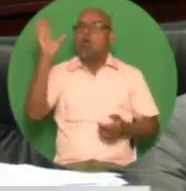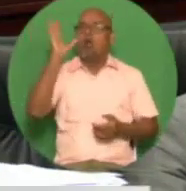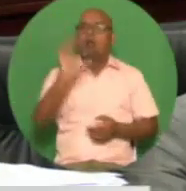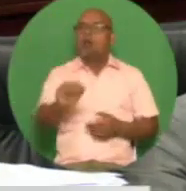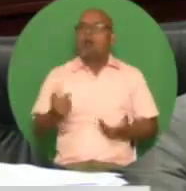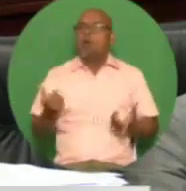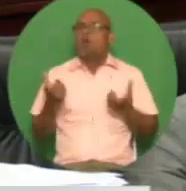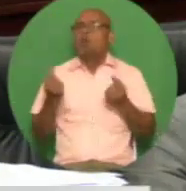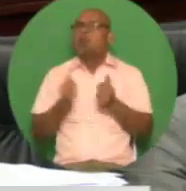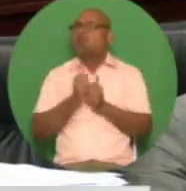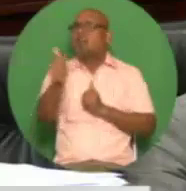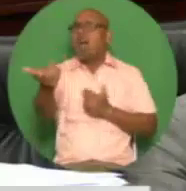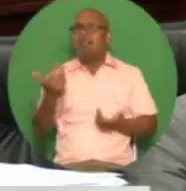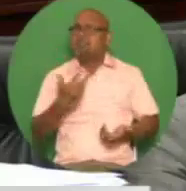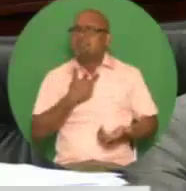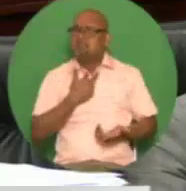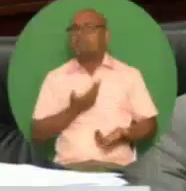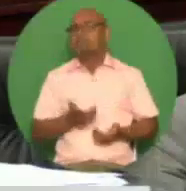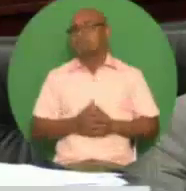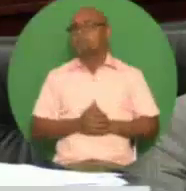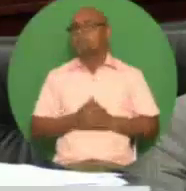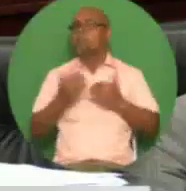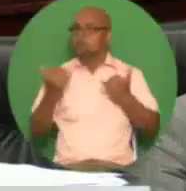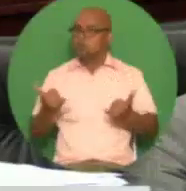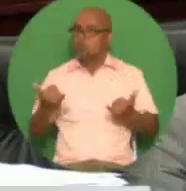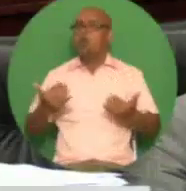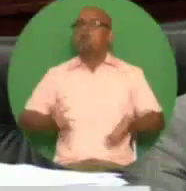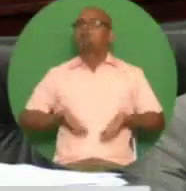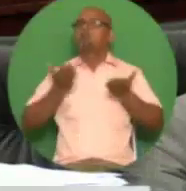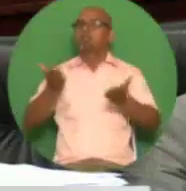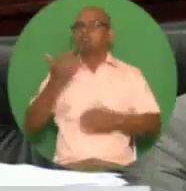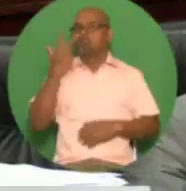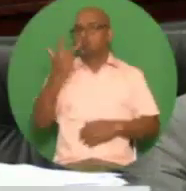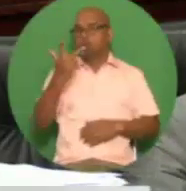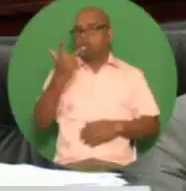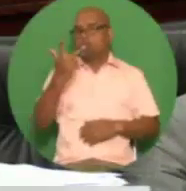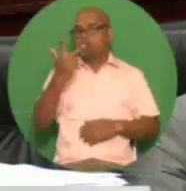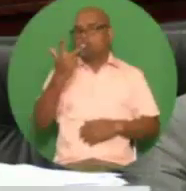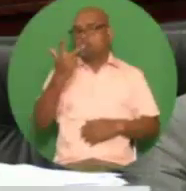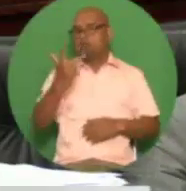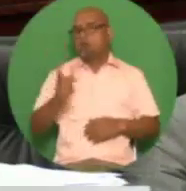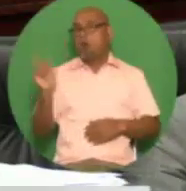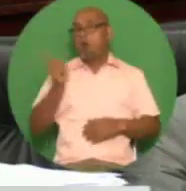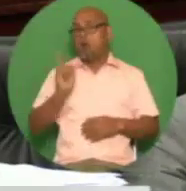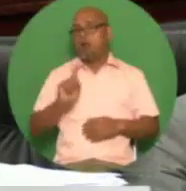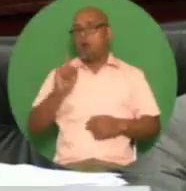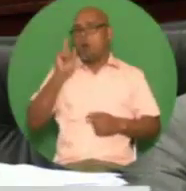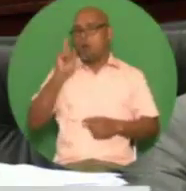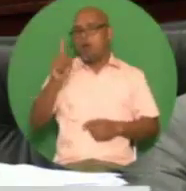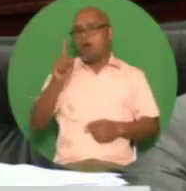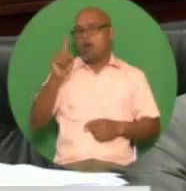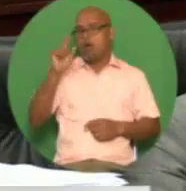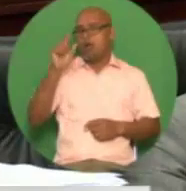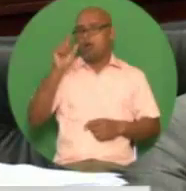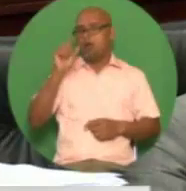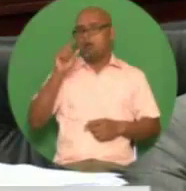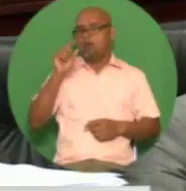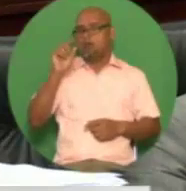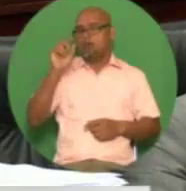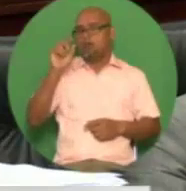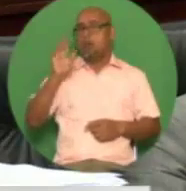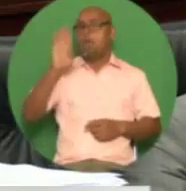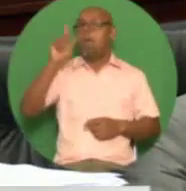as an initial step i propose that three health centers located in grand river blanche shares and